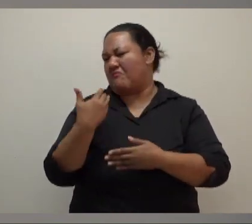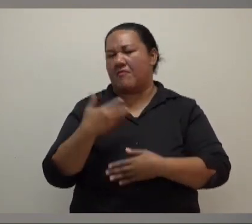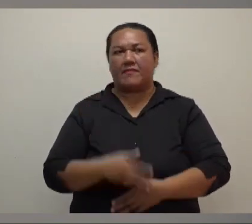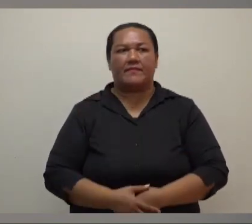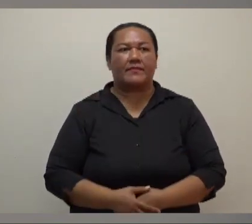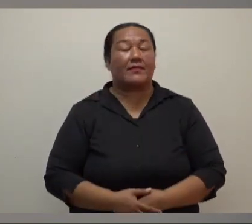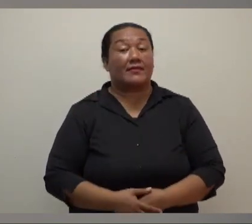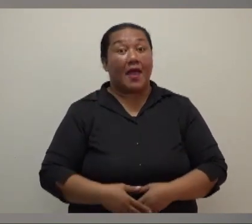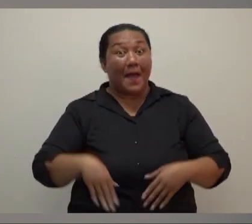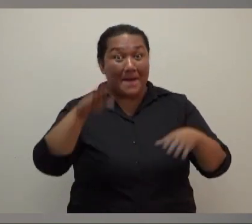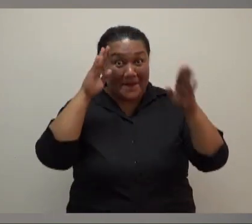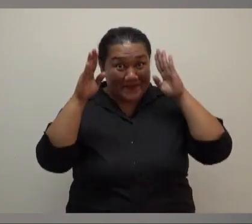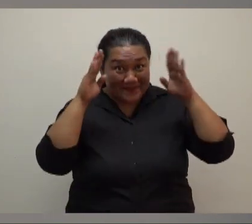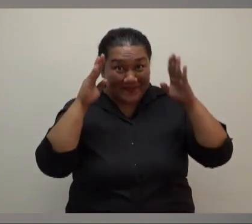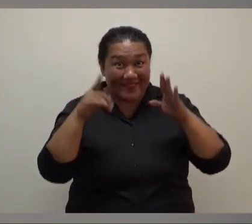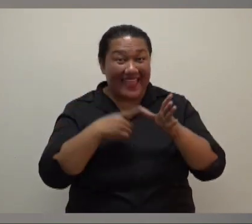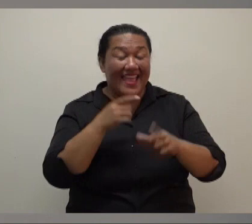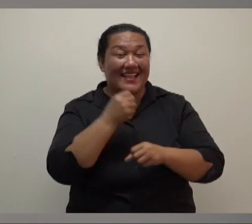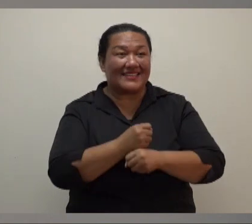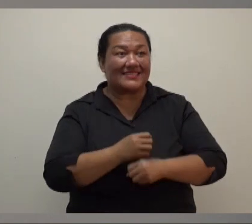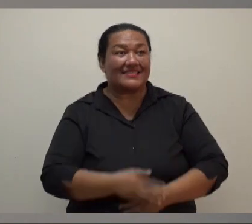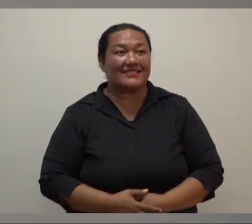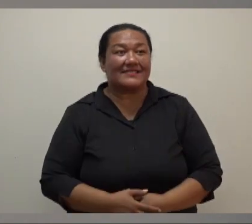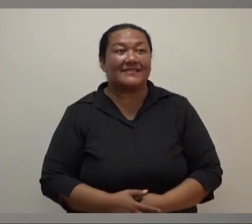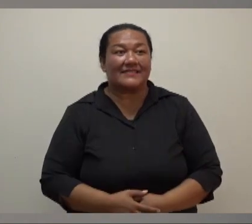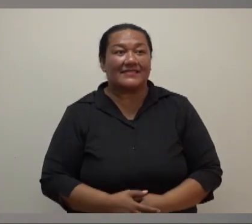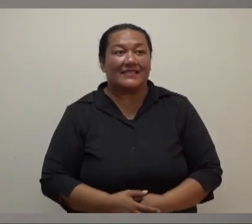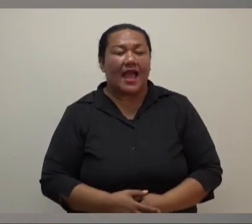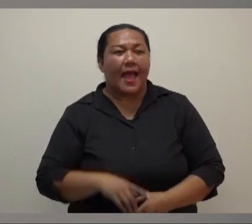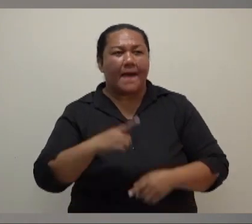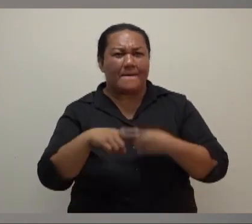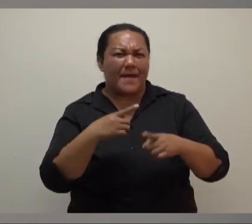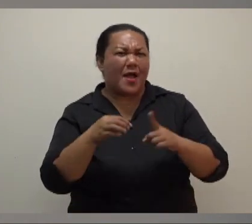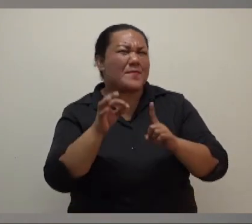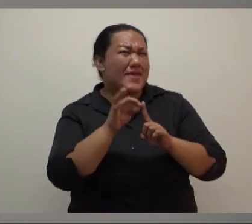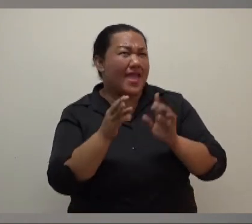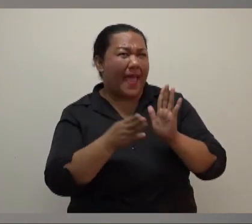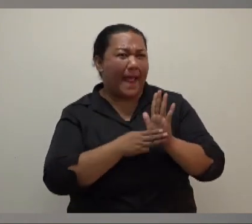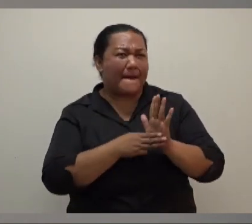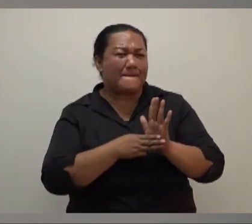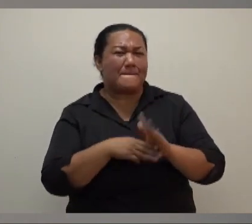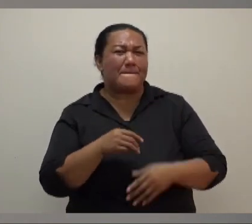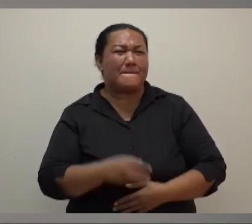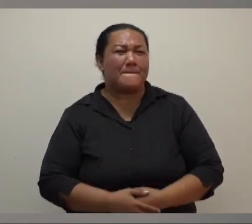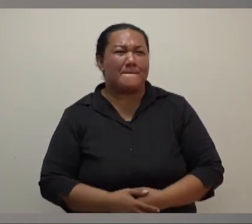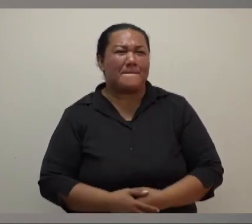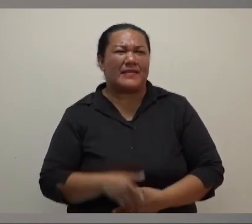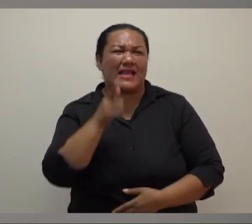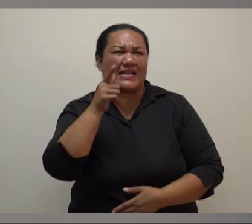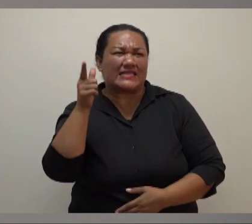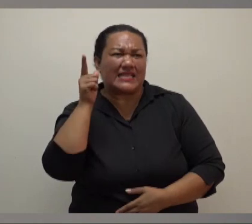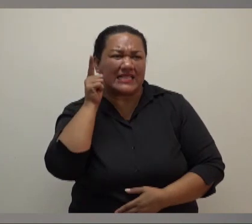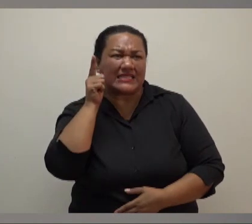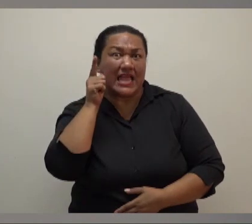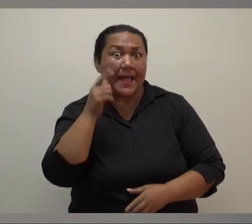Mr. Tony General, I'll just go back to the question regarding the prime minister. Just, I think yesterday, some of the